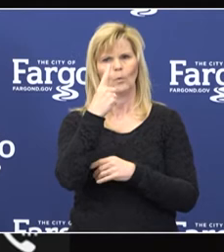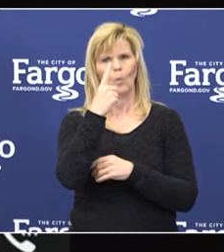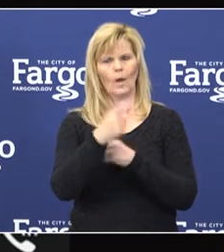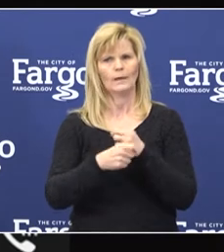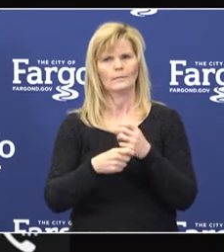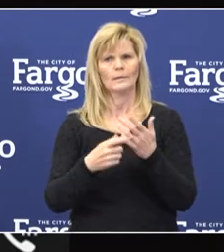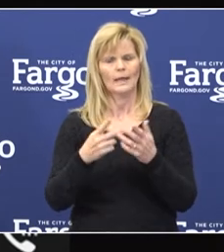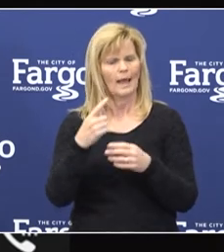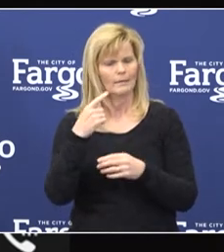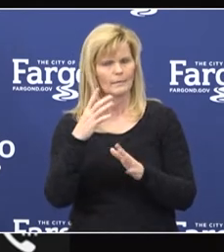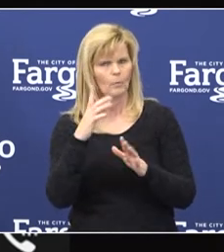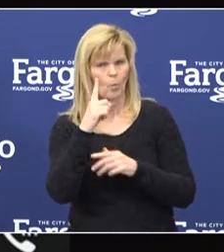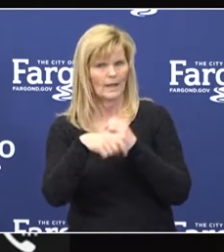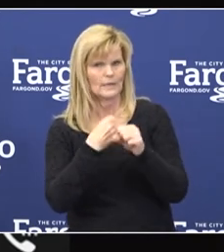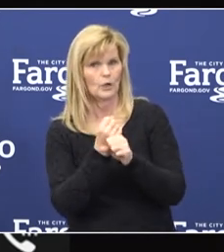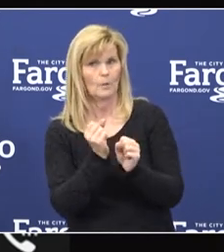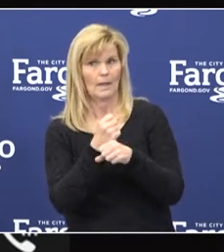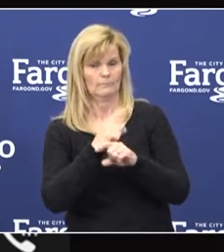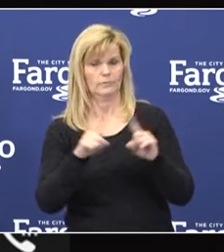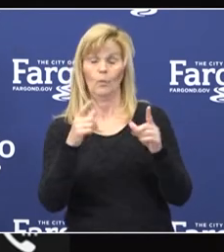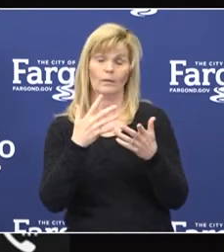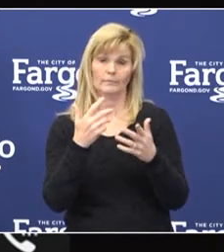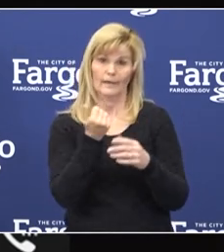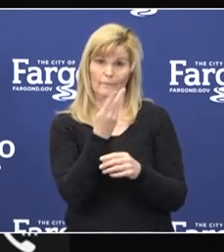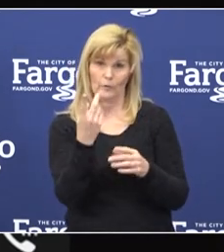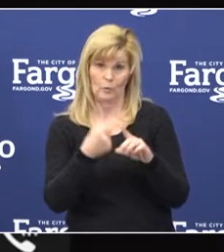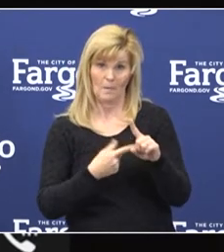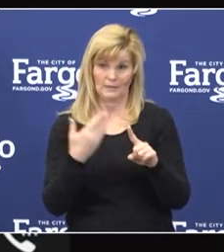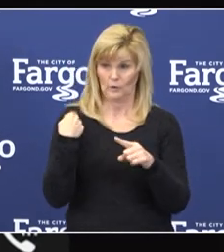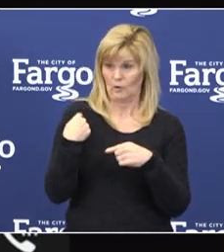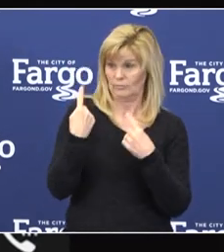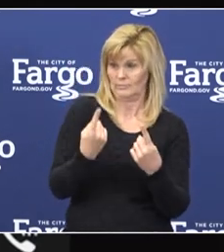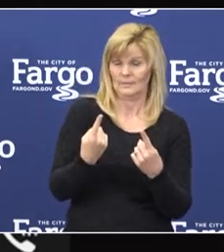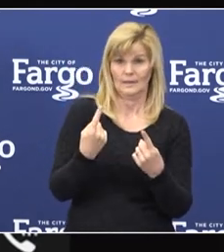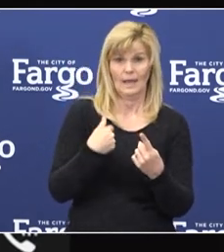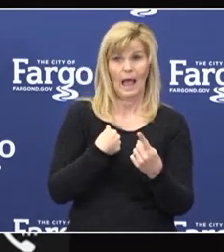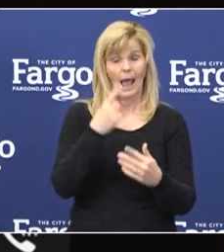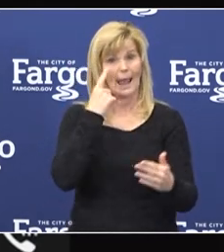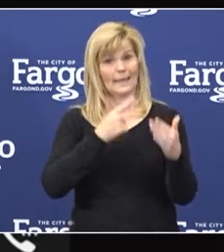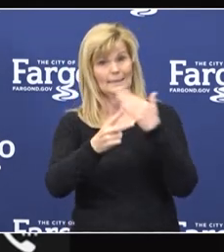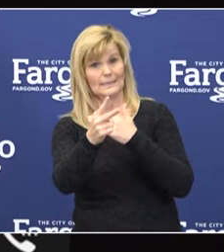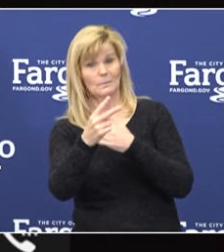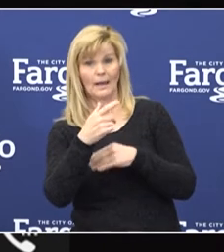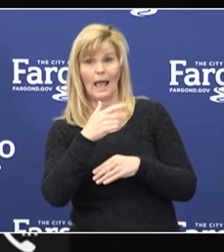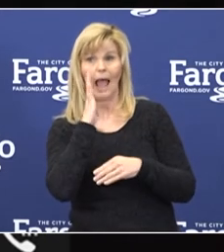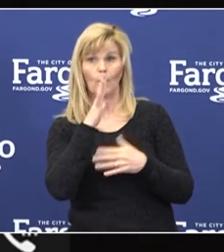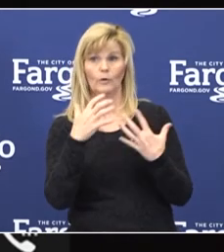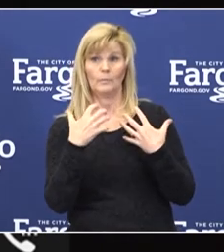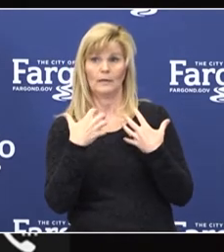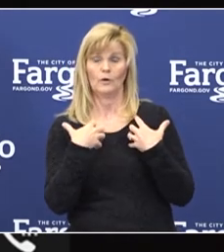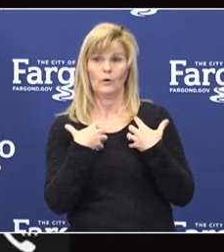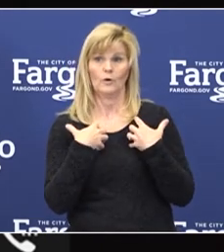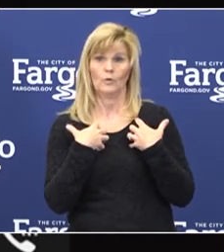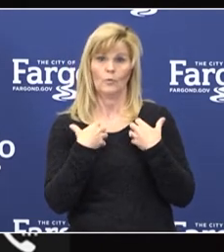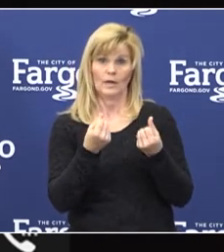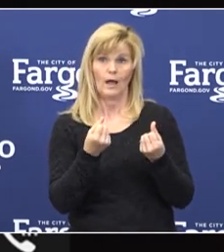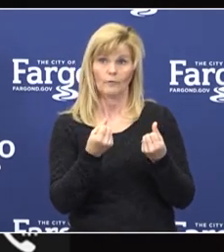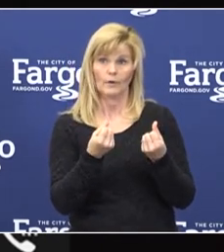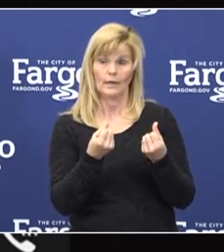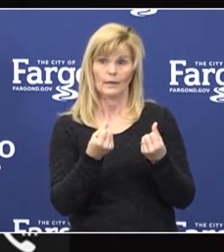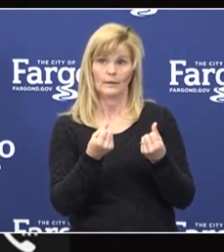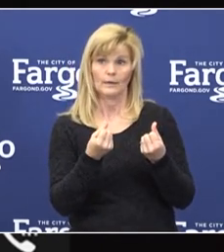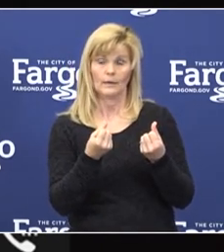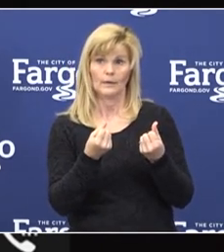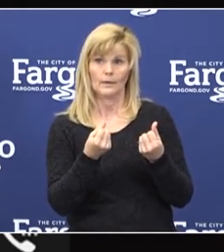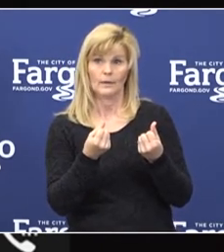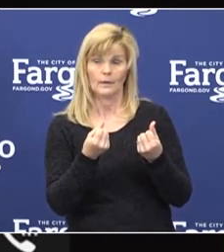I think even just a couple of months ago on this day, I anticipated that I would be recovering a little bit of soreness after